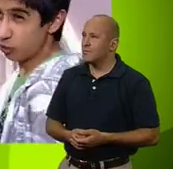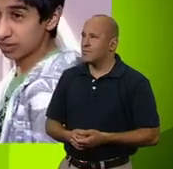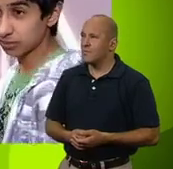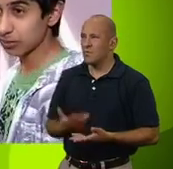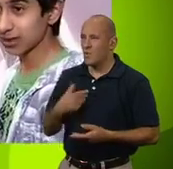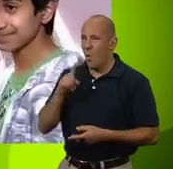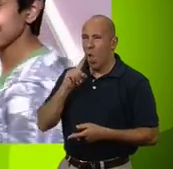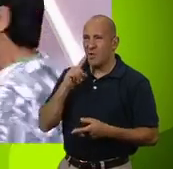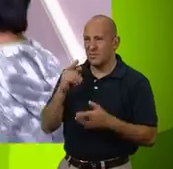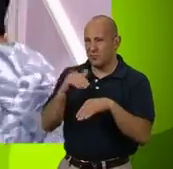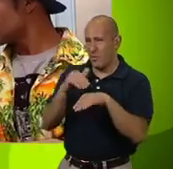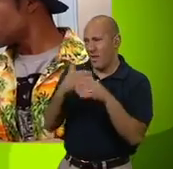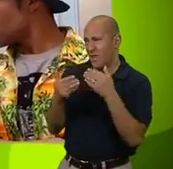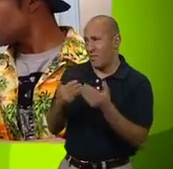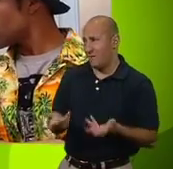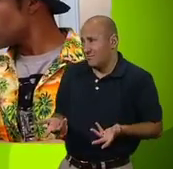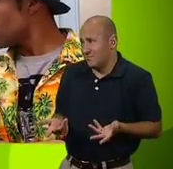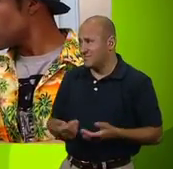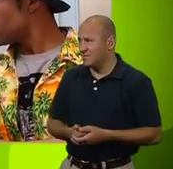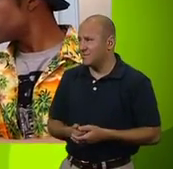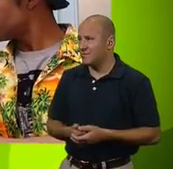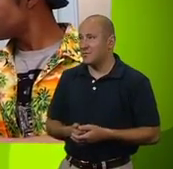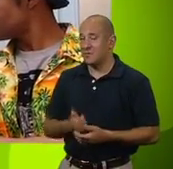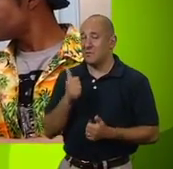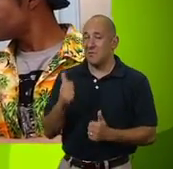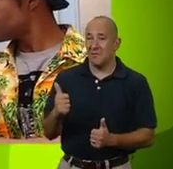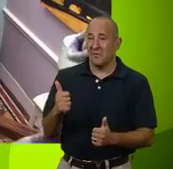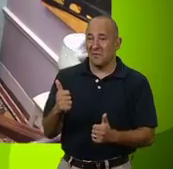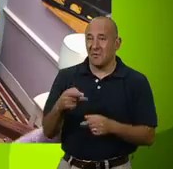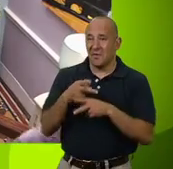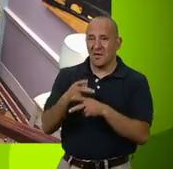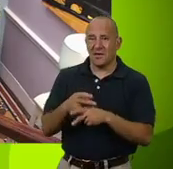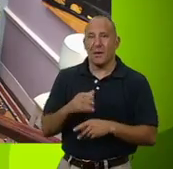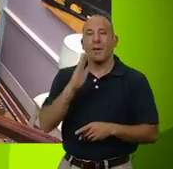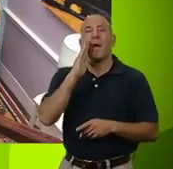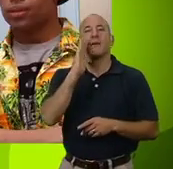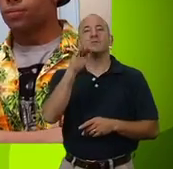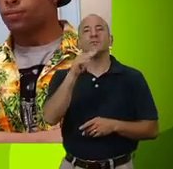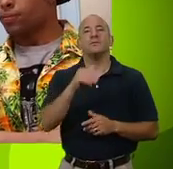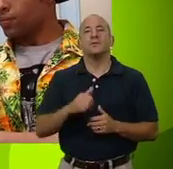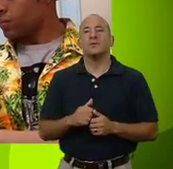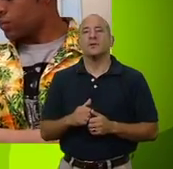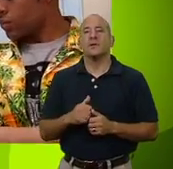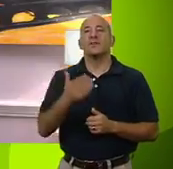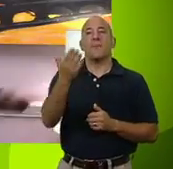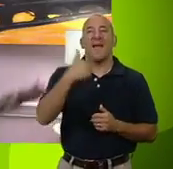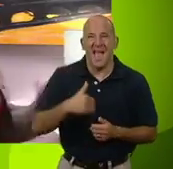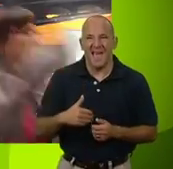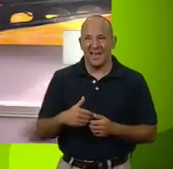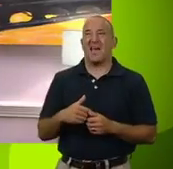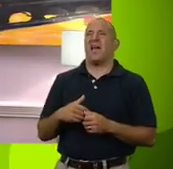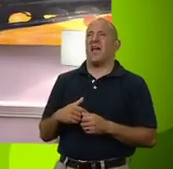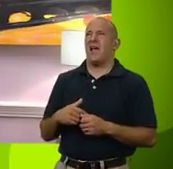We're always up to something. Way to go, babysitter. Max? Max? come back here.